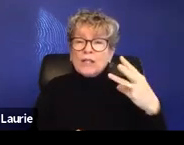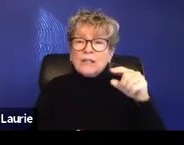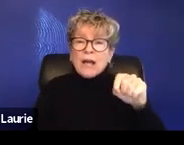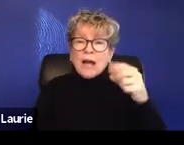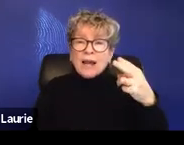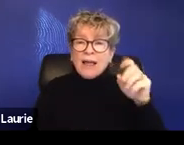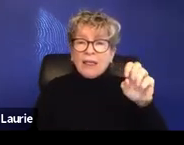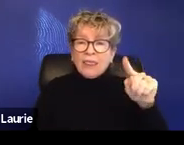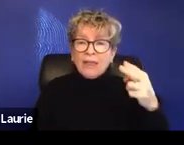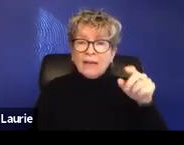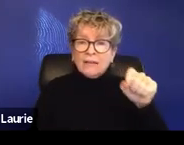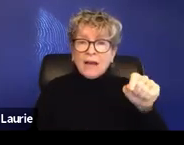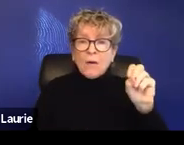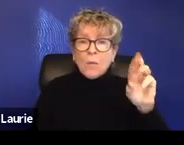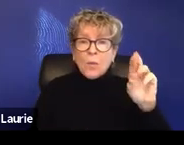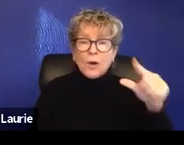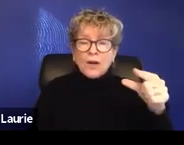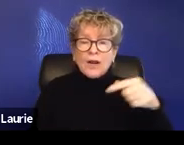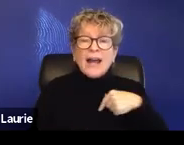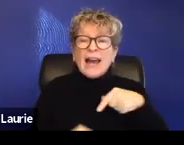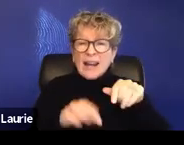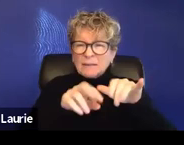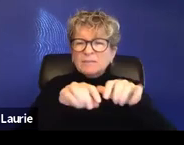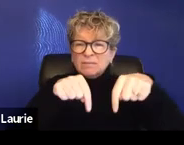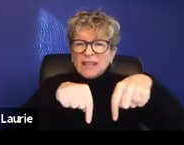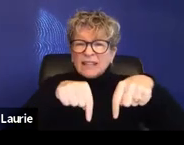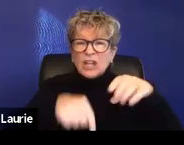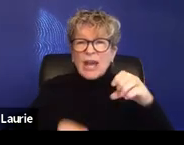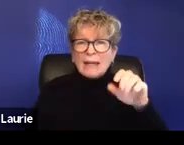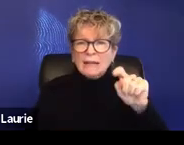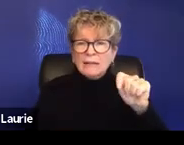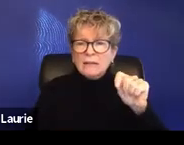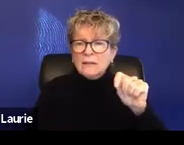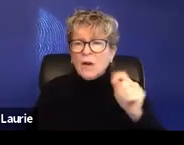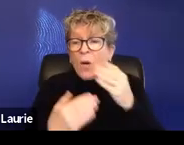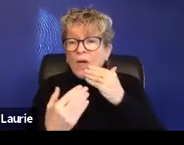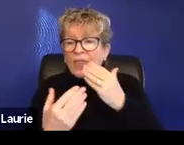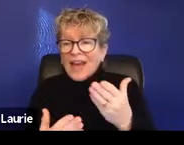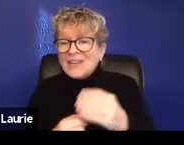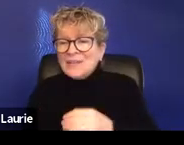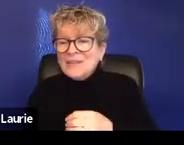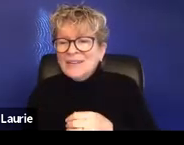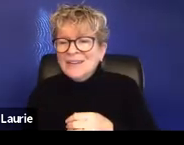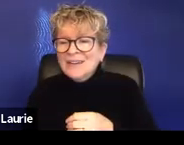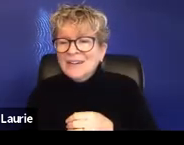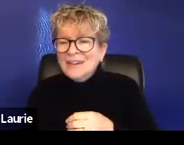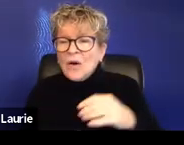Um, let me just put it in the chat here. Um, oh, thank you. Thank you, Michelle.